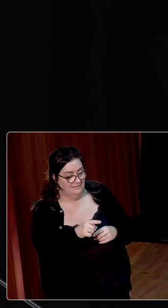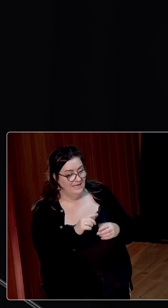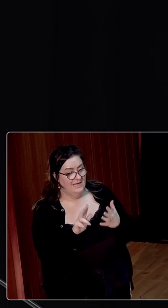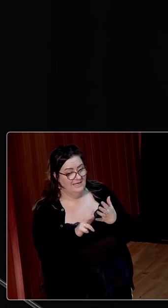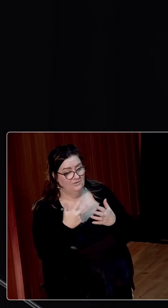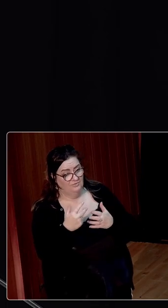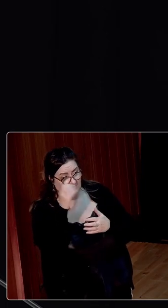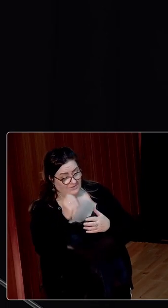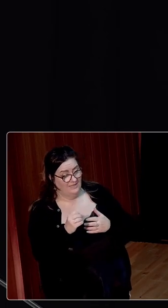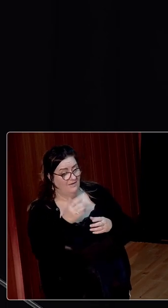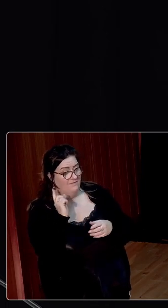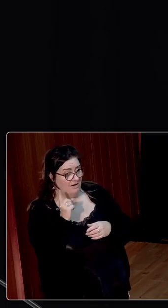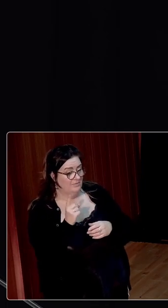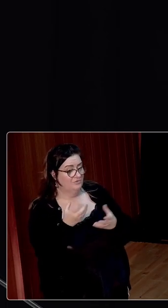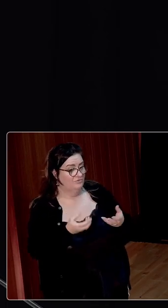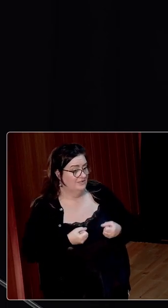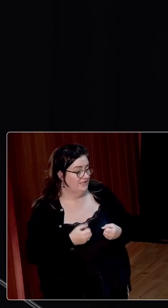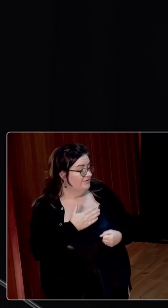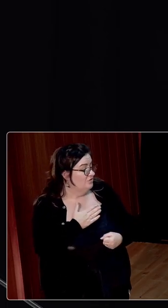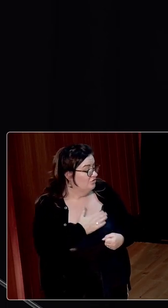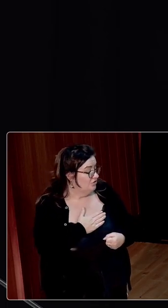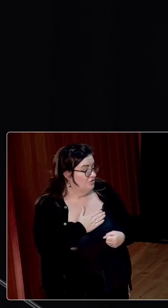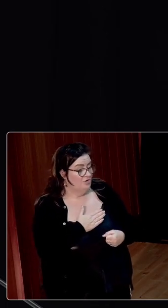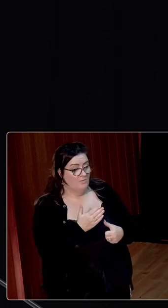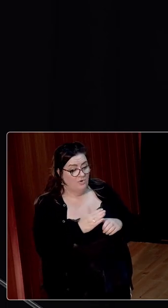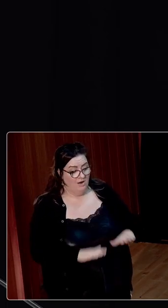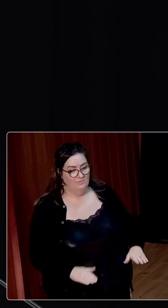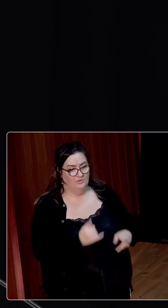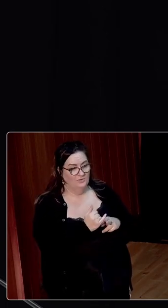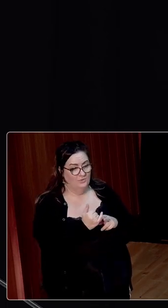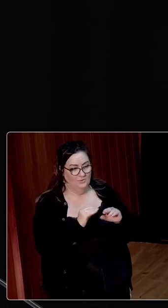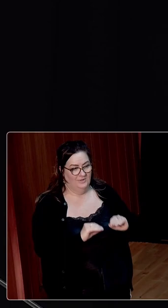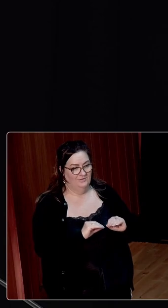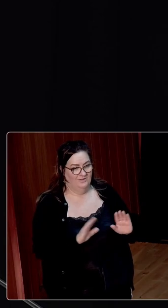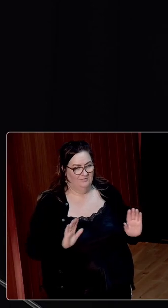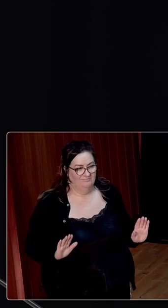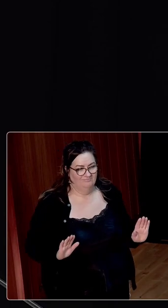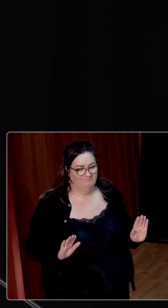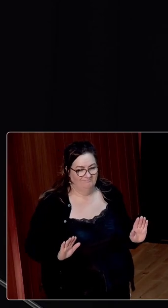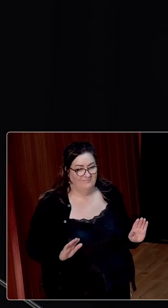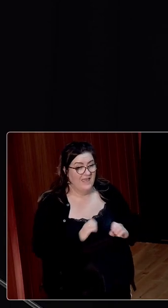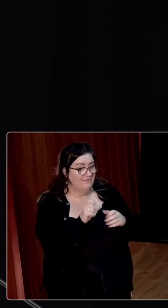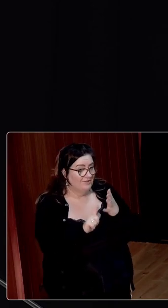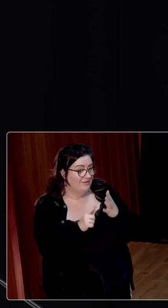of Irish farmers had received only a primary school education. Every year, 7,000 farmer